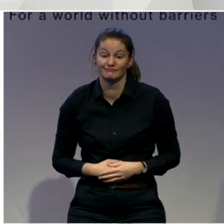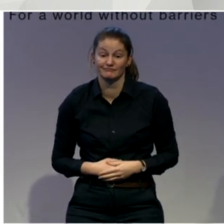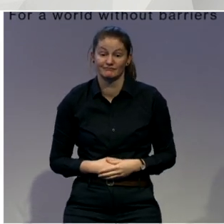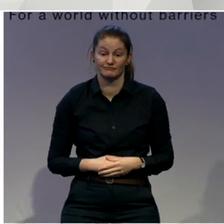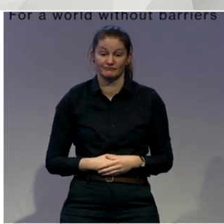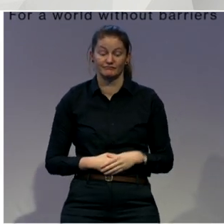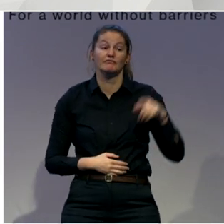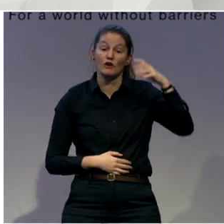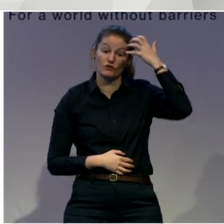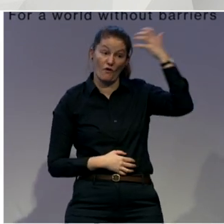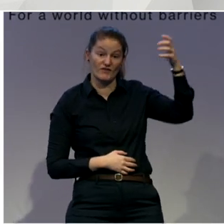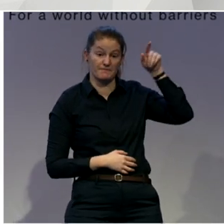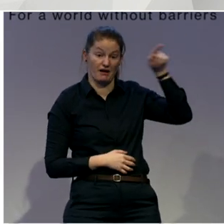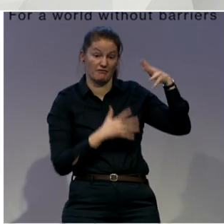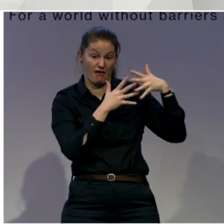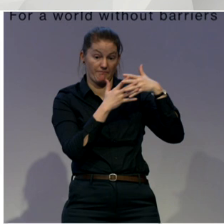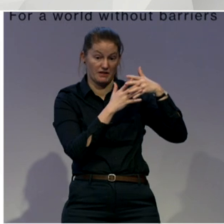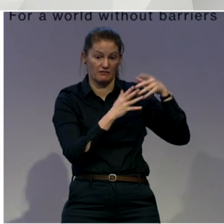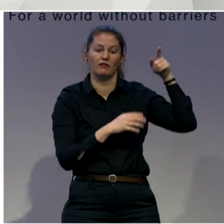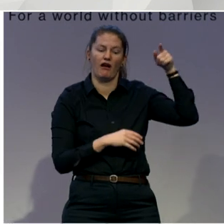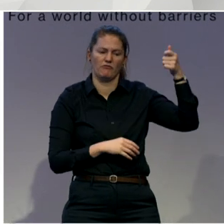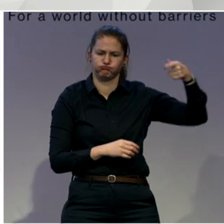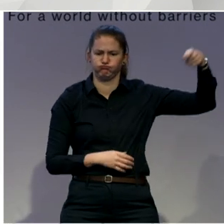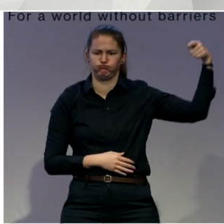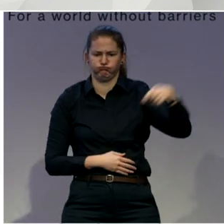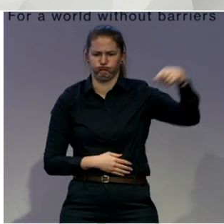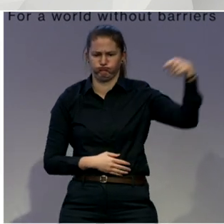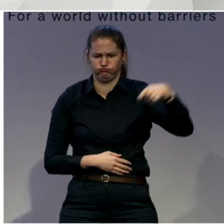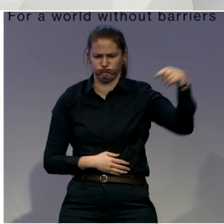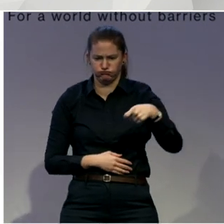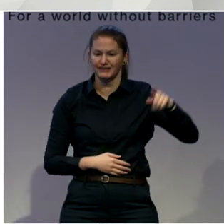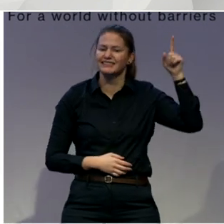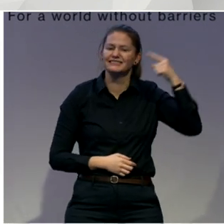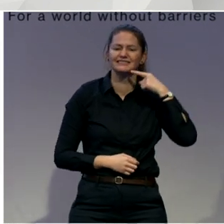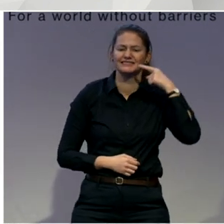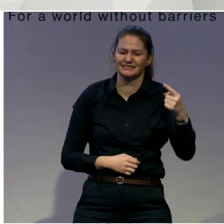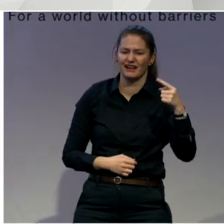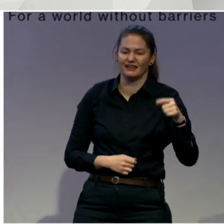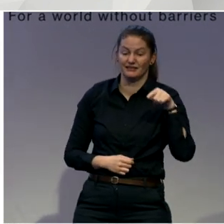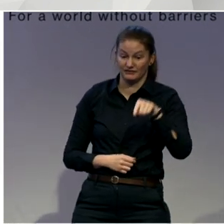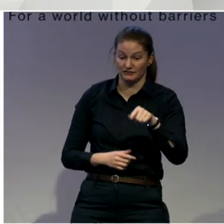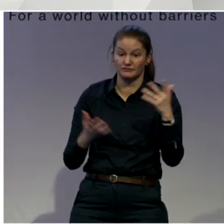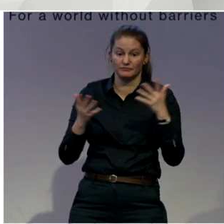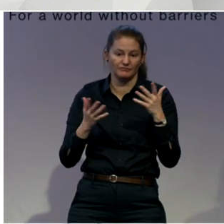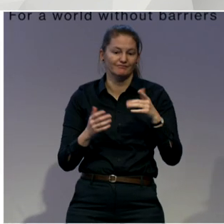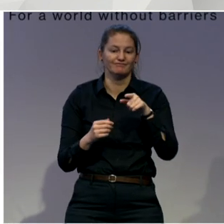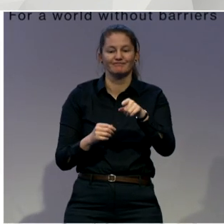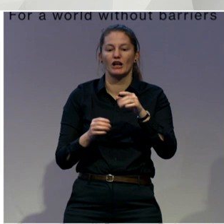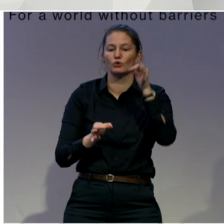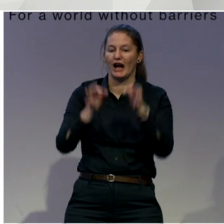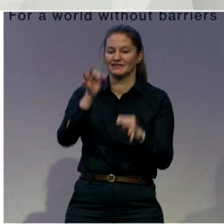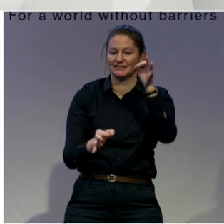some kind of bridge between the criminal justice community on the one hand and the disability community on the other.